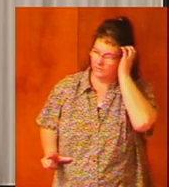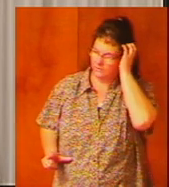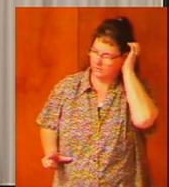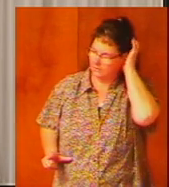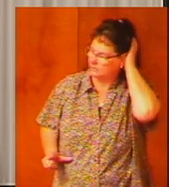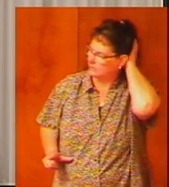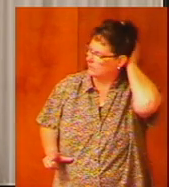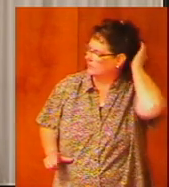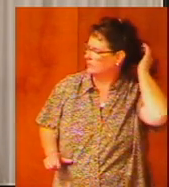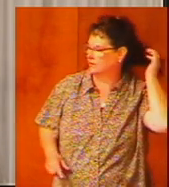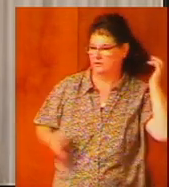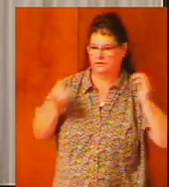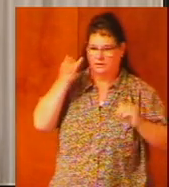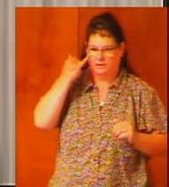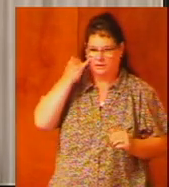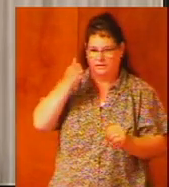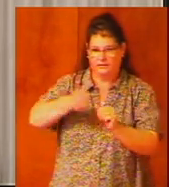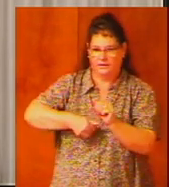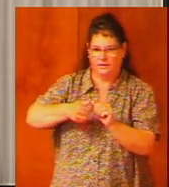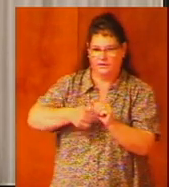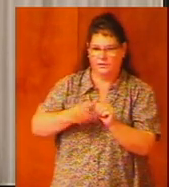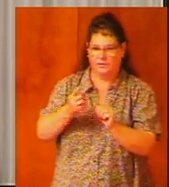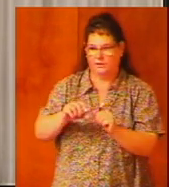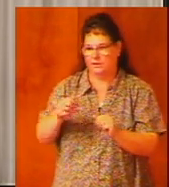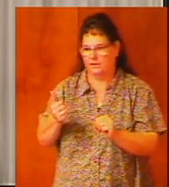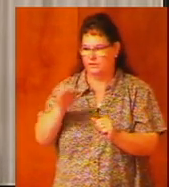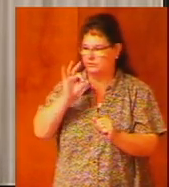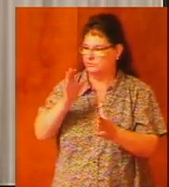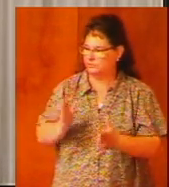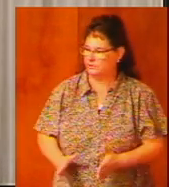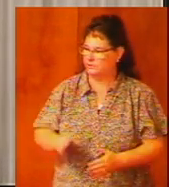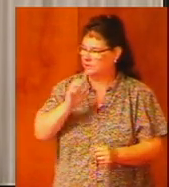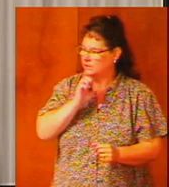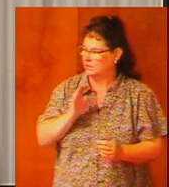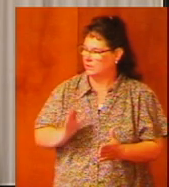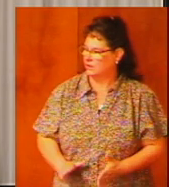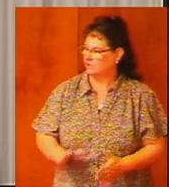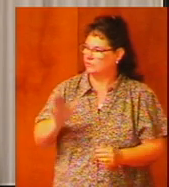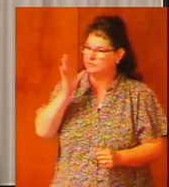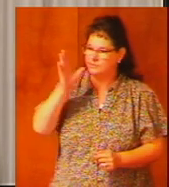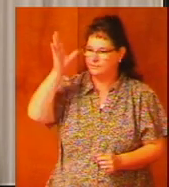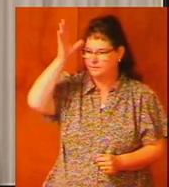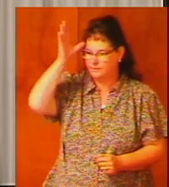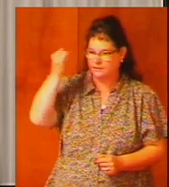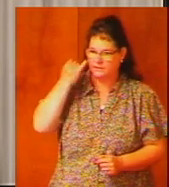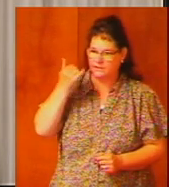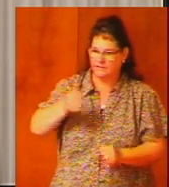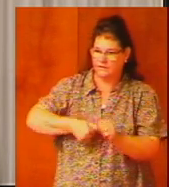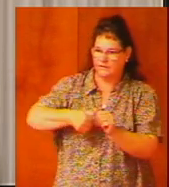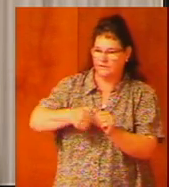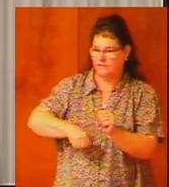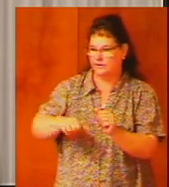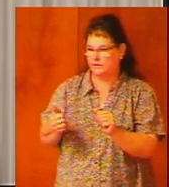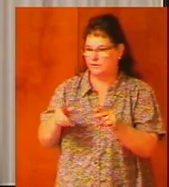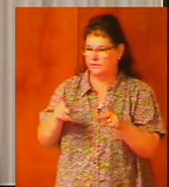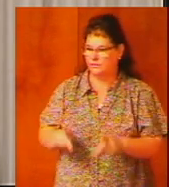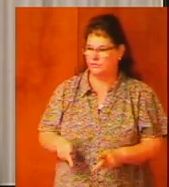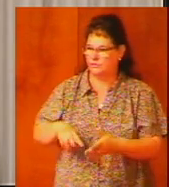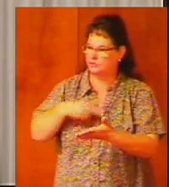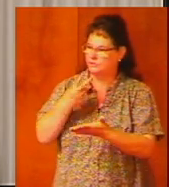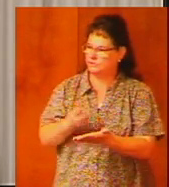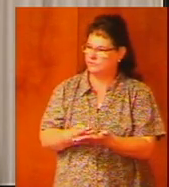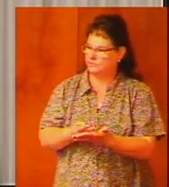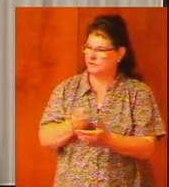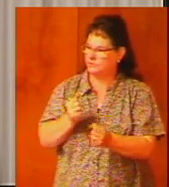if everybody else the preacher the elders the parents if everybody else fails